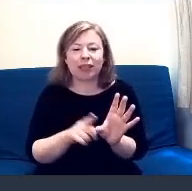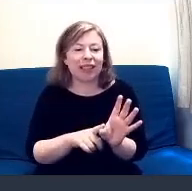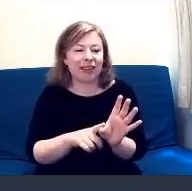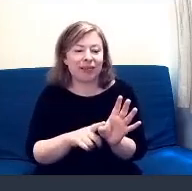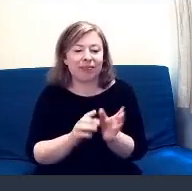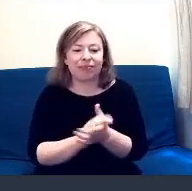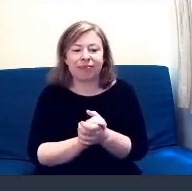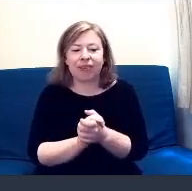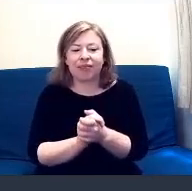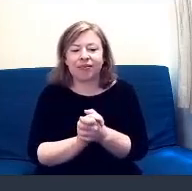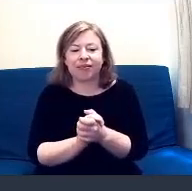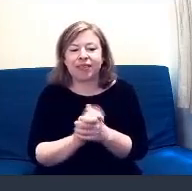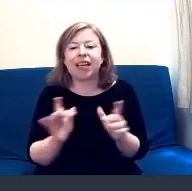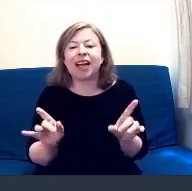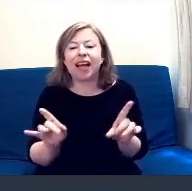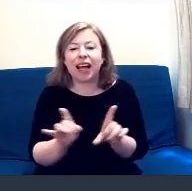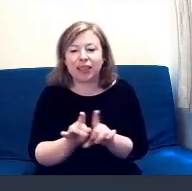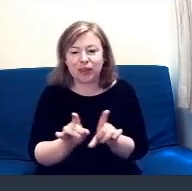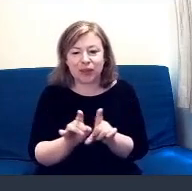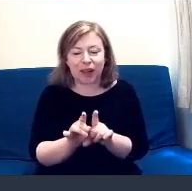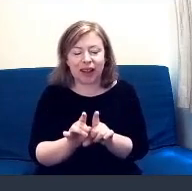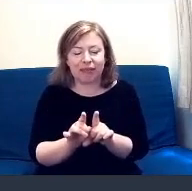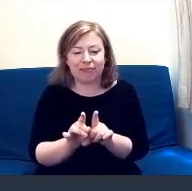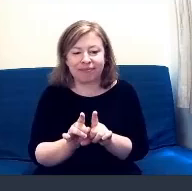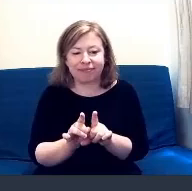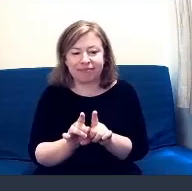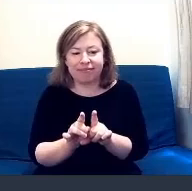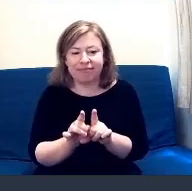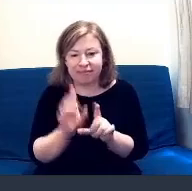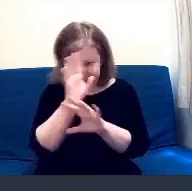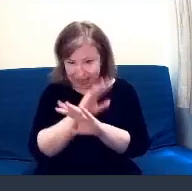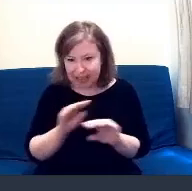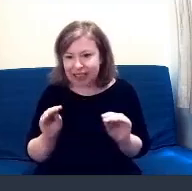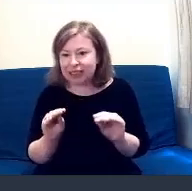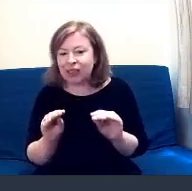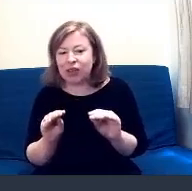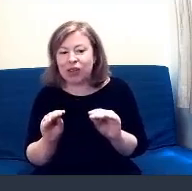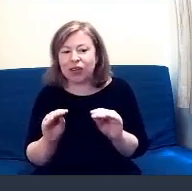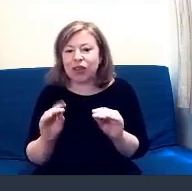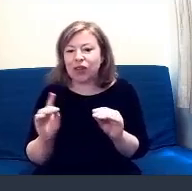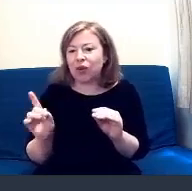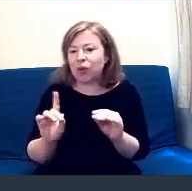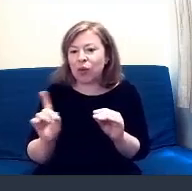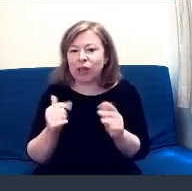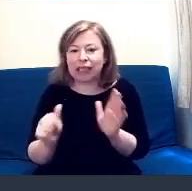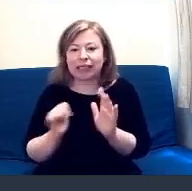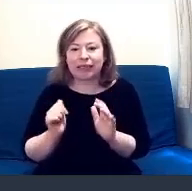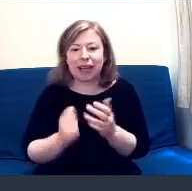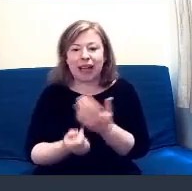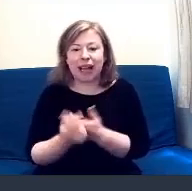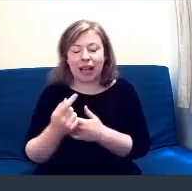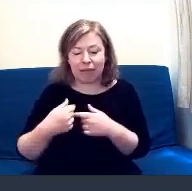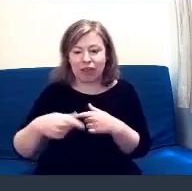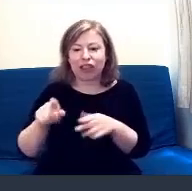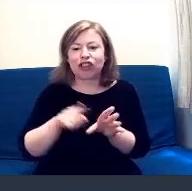And also to highlight to you what would you expect in this current financial year. So